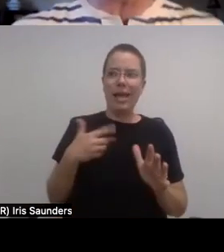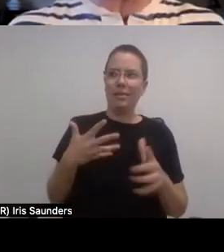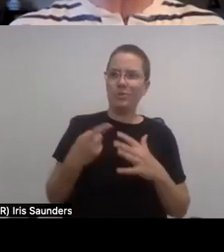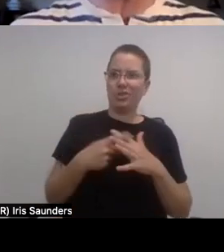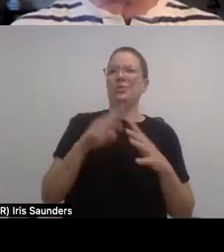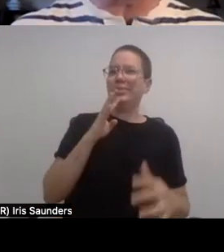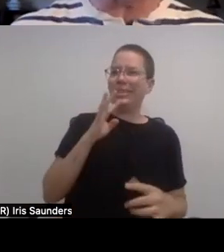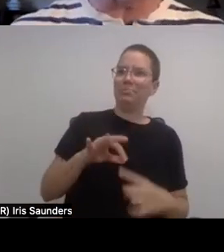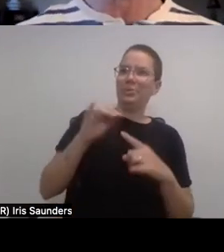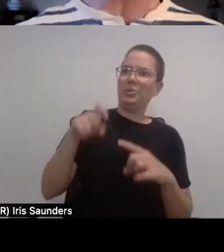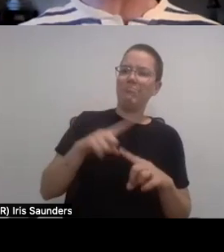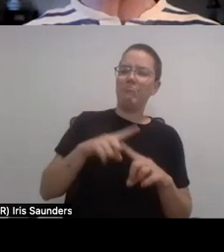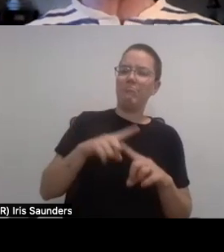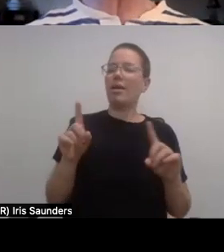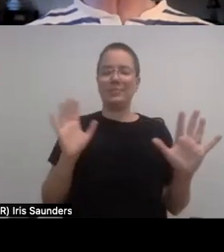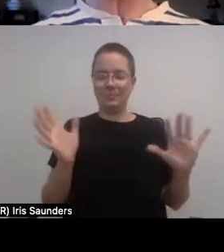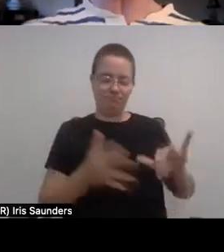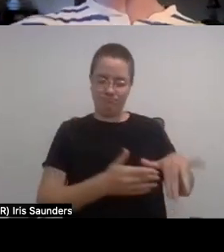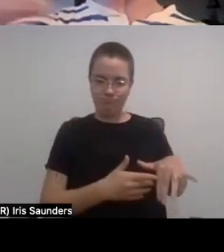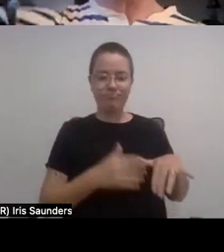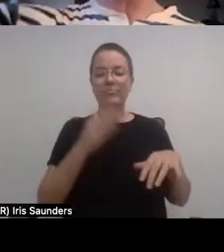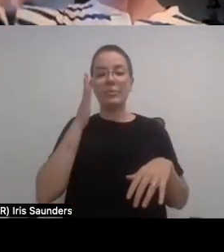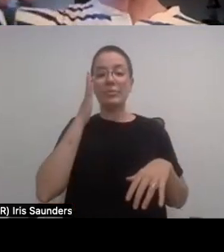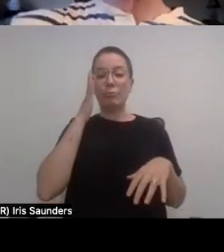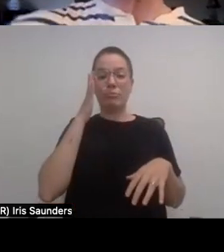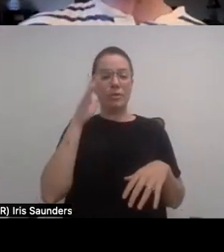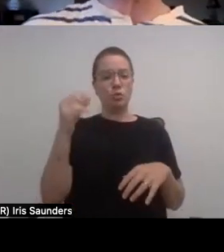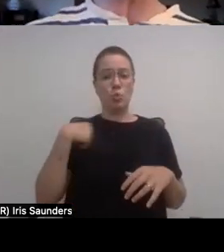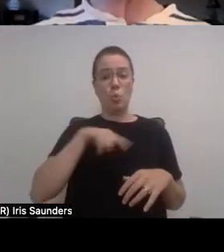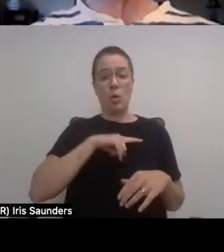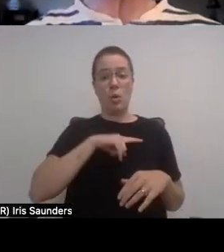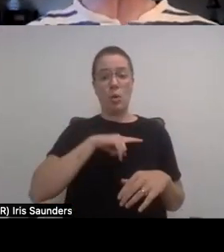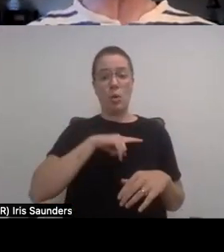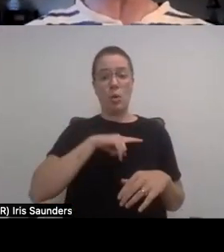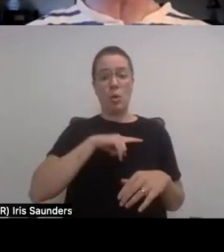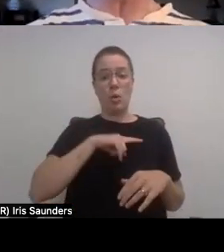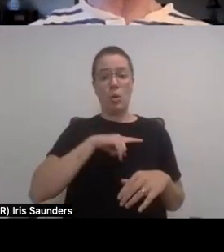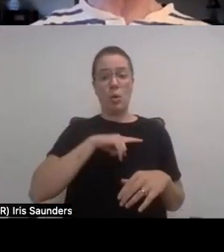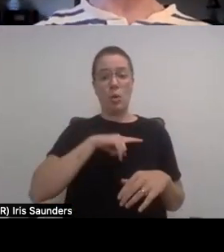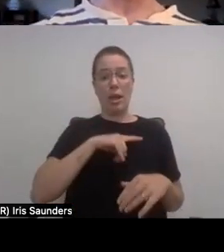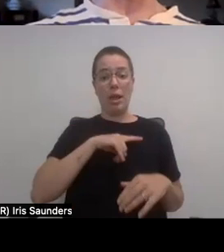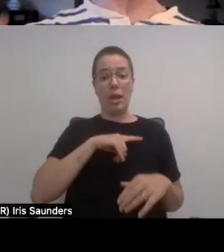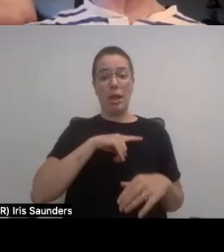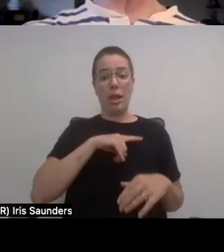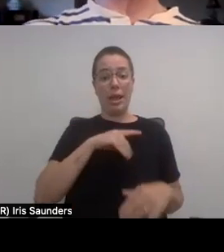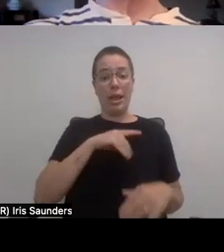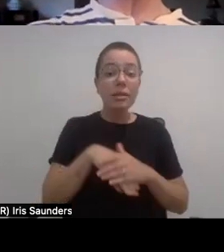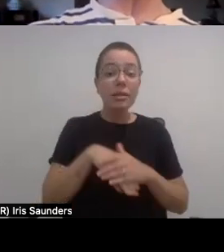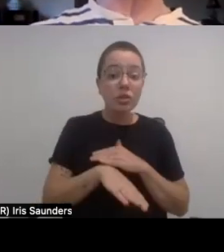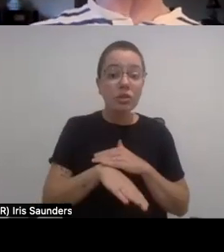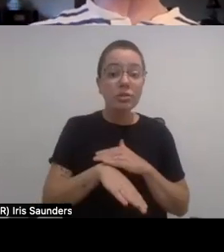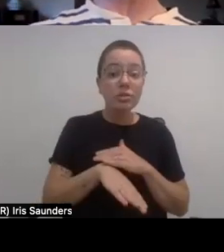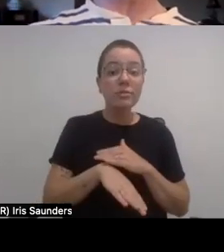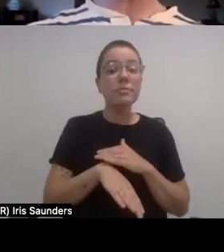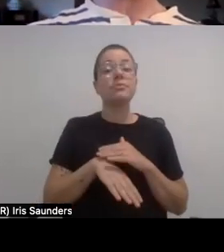it's the it's the colloquialism. But, you know, do we have any particular, you know, and then they could simply, the more those got